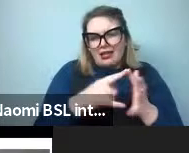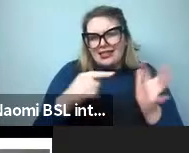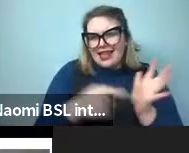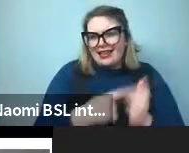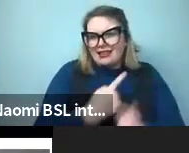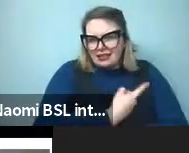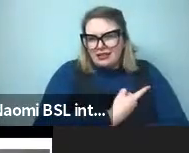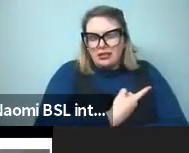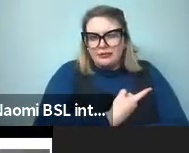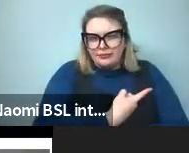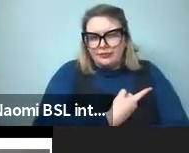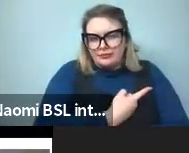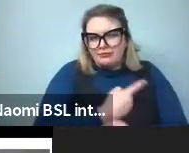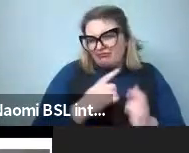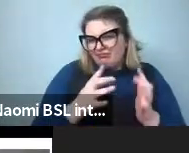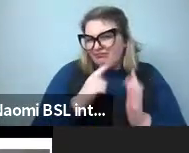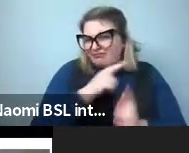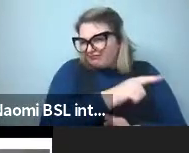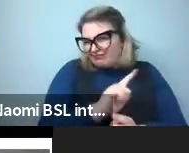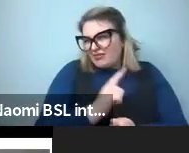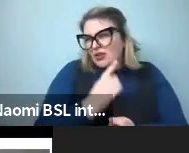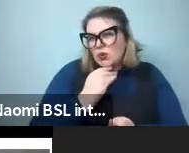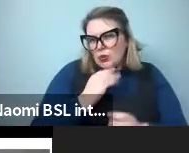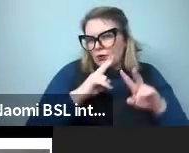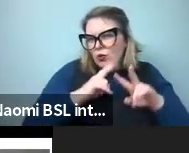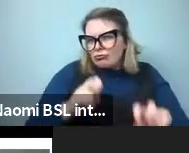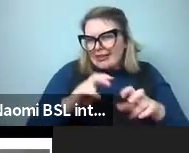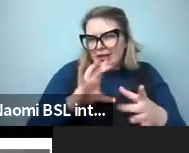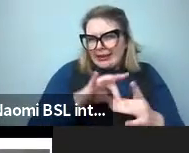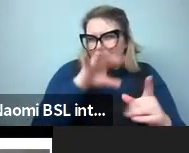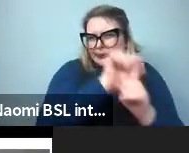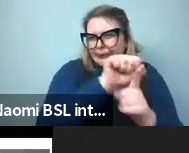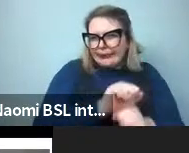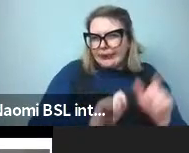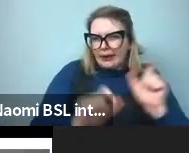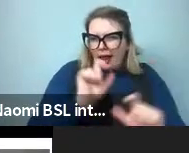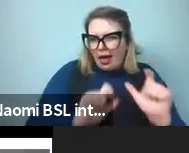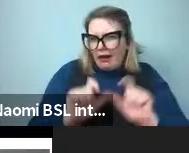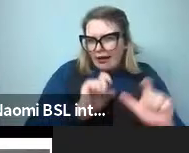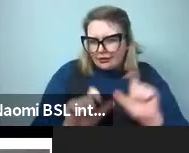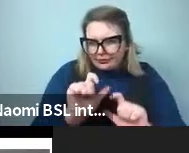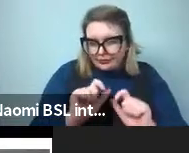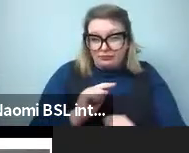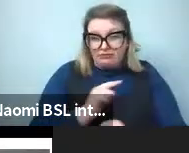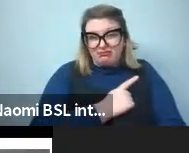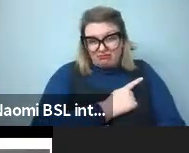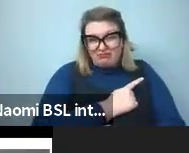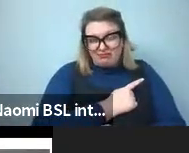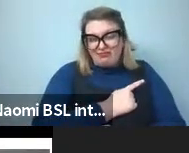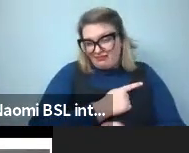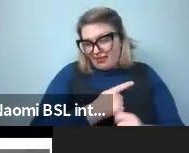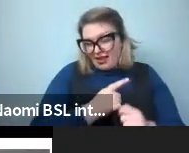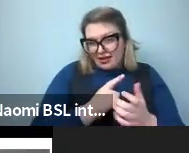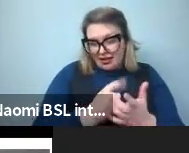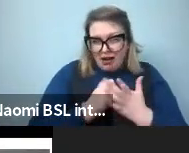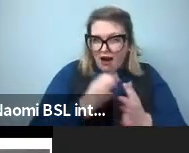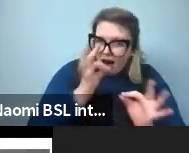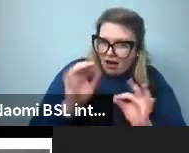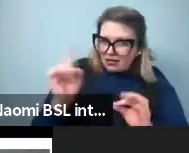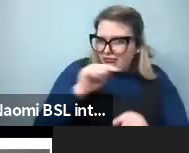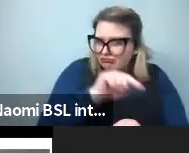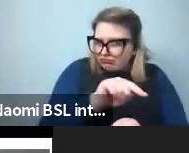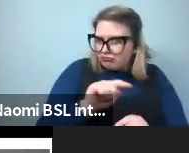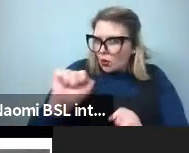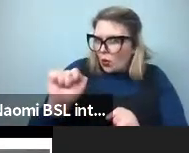perceptual color set that people have used, and researchers in the World Color Survey used to ask what words different cultures have for